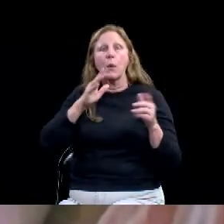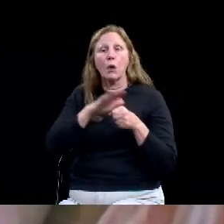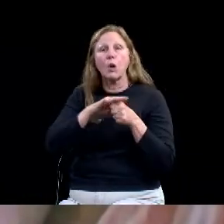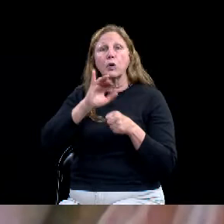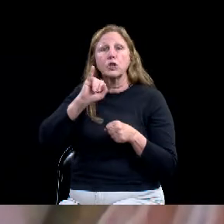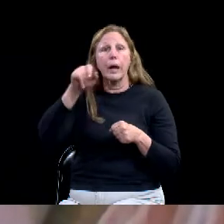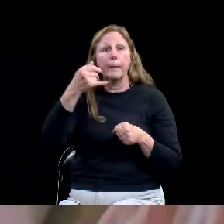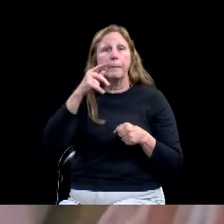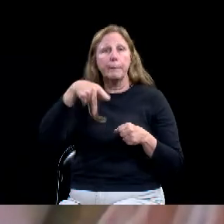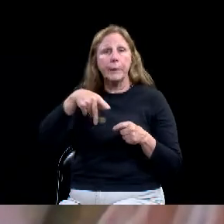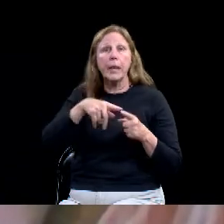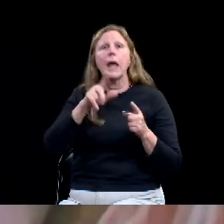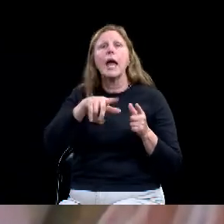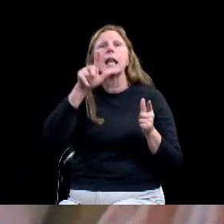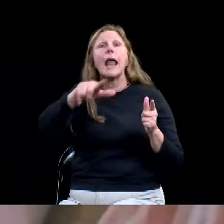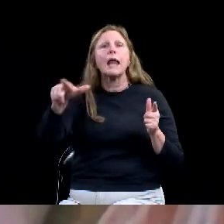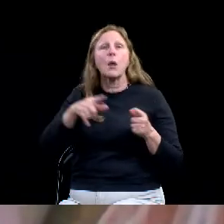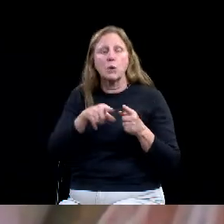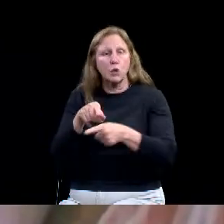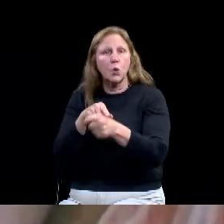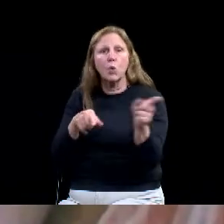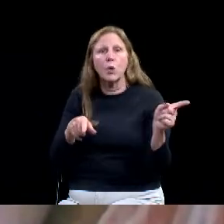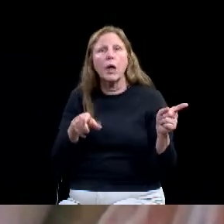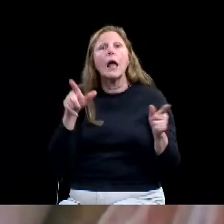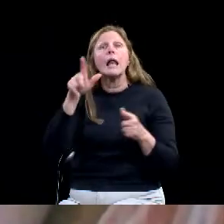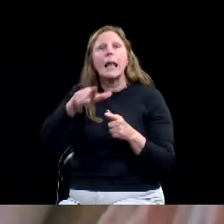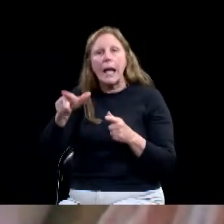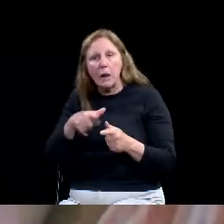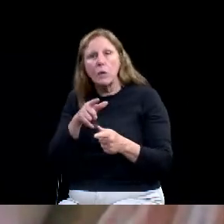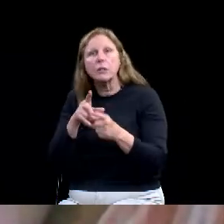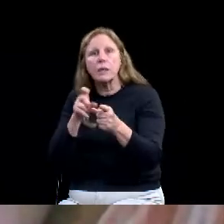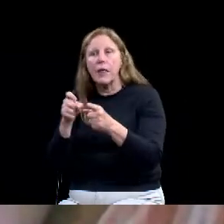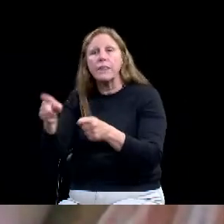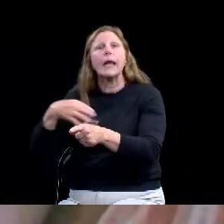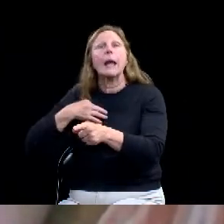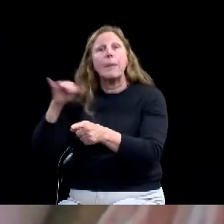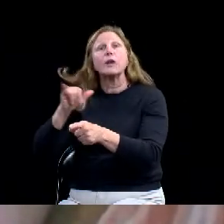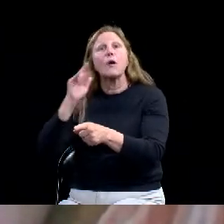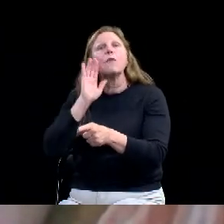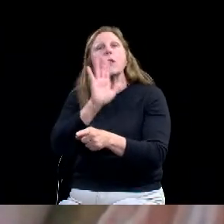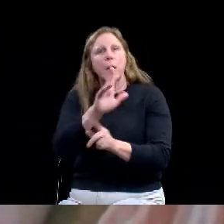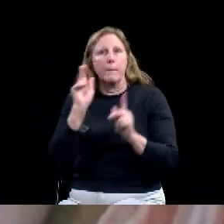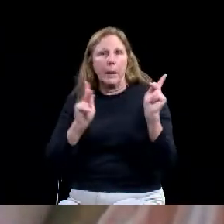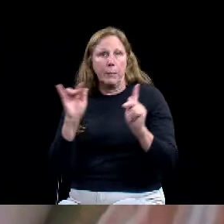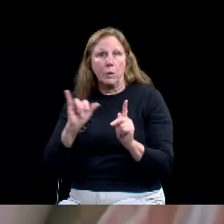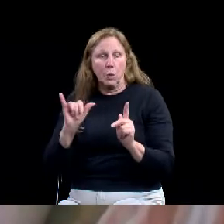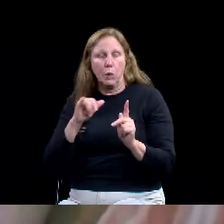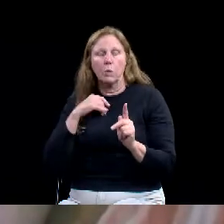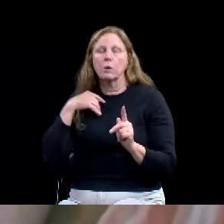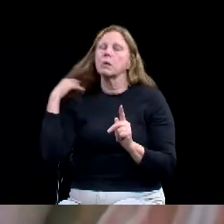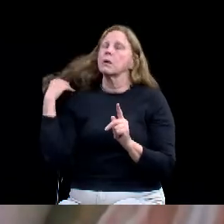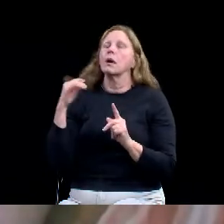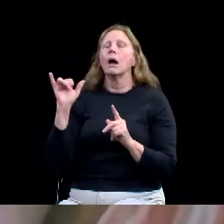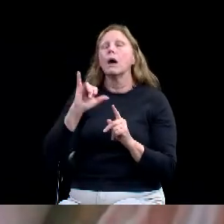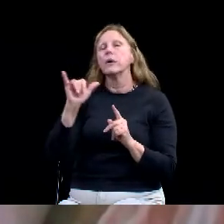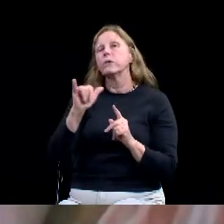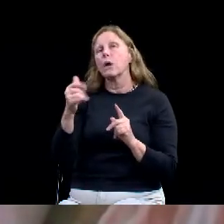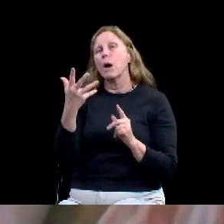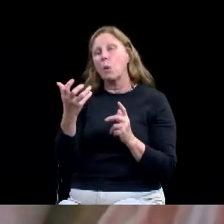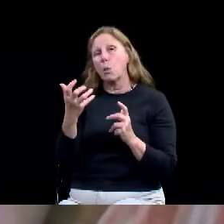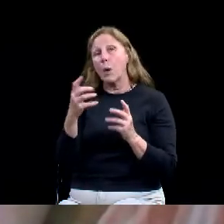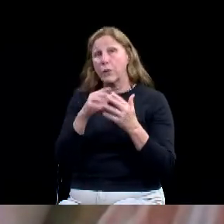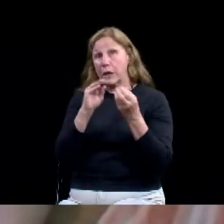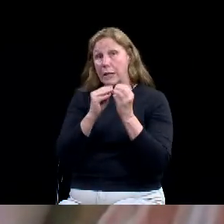Um, also, I would like to update those numbers. Um, when we first did the IR, the numbers were roughly 182,000.